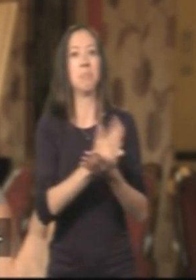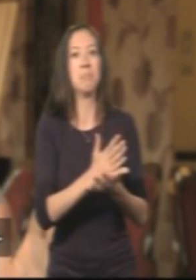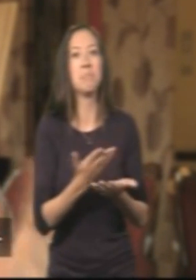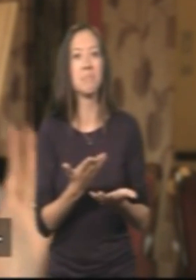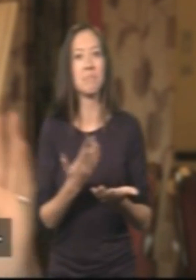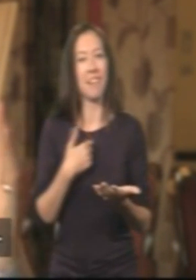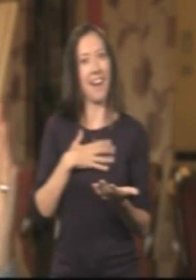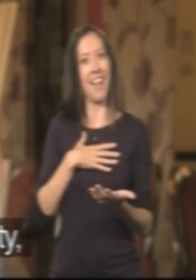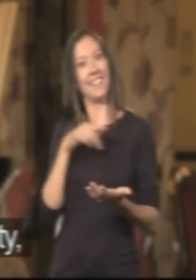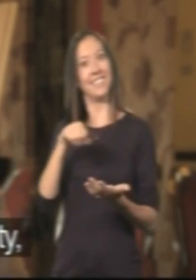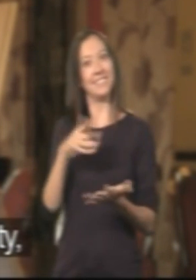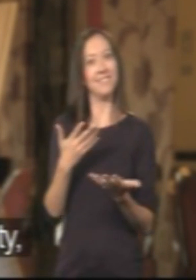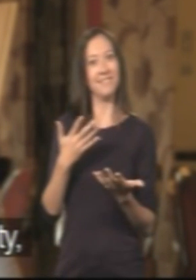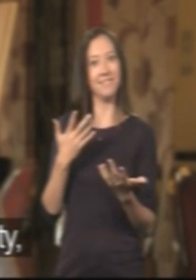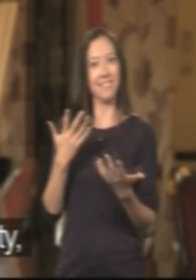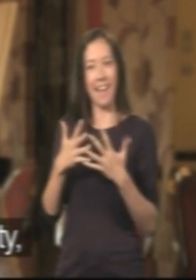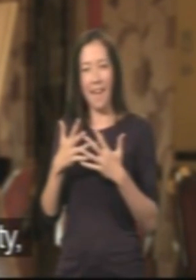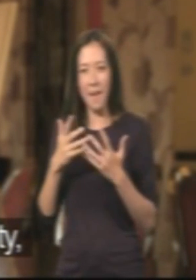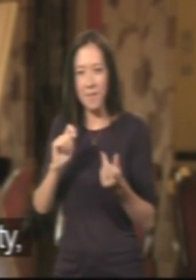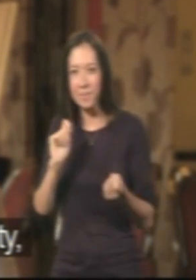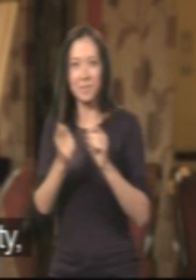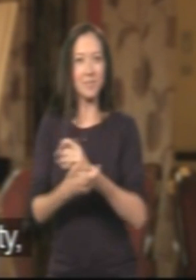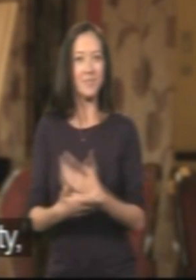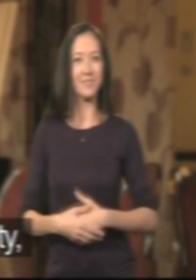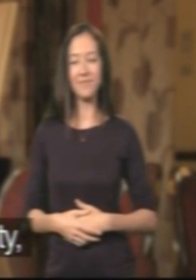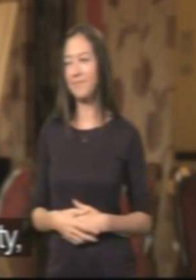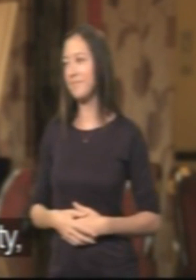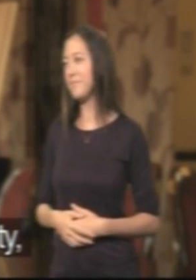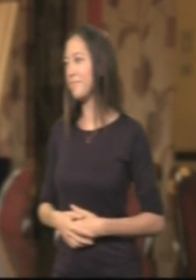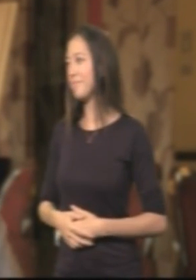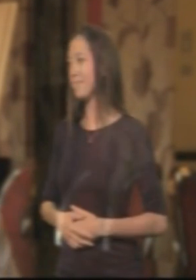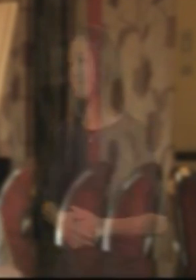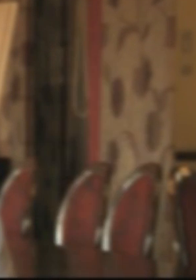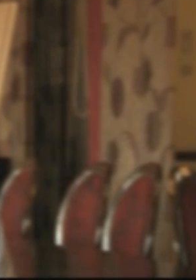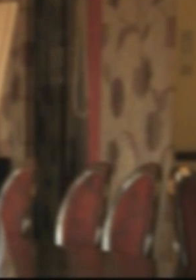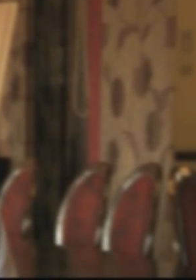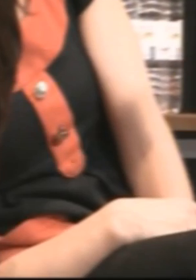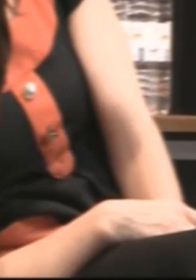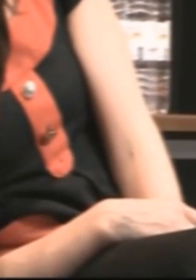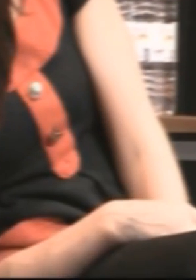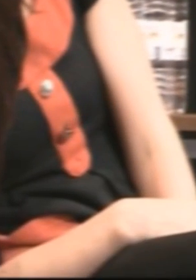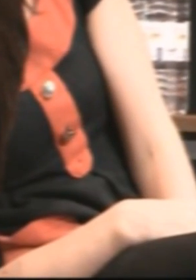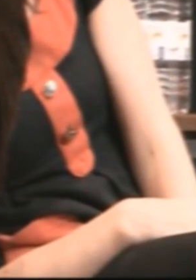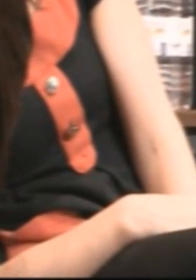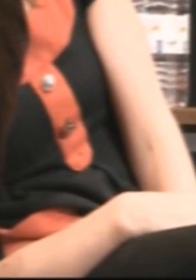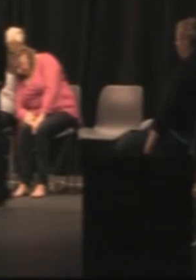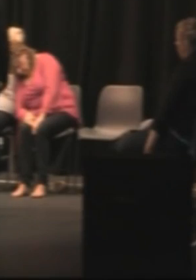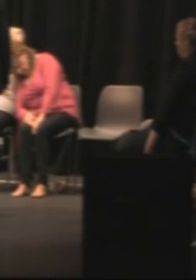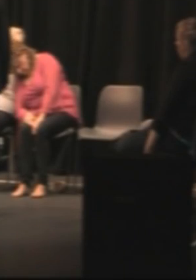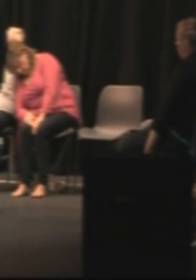challenge, trying to, you know, cross over the imagination into the reality, and that's what I love about it. Three,